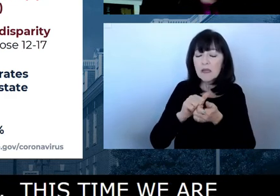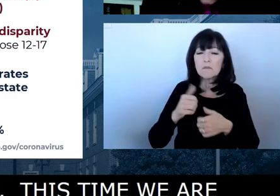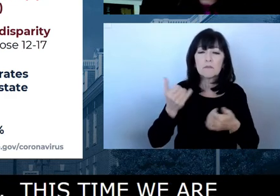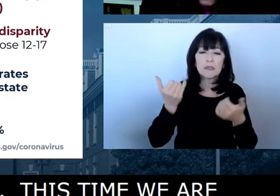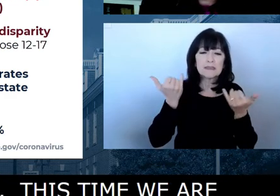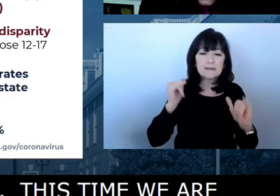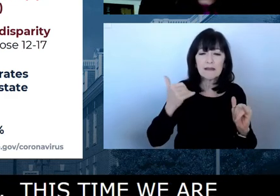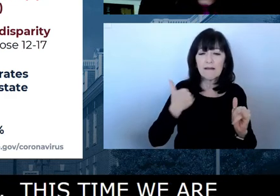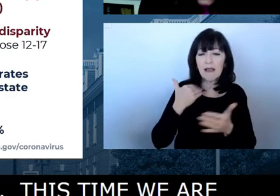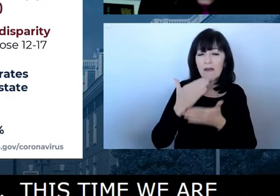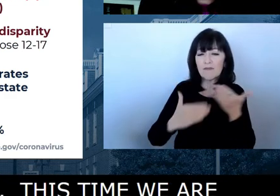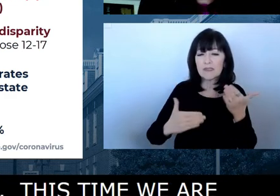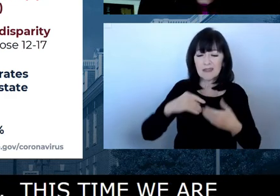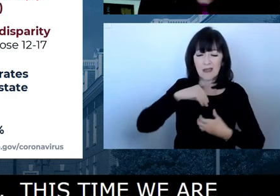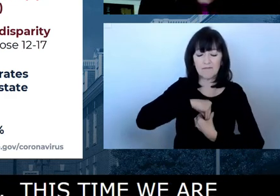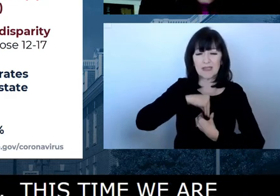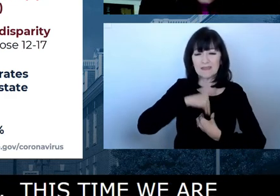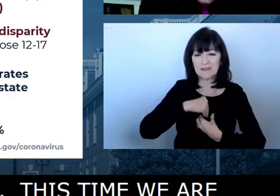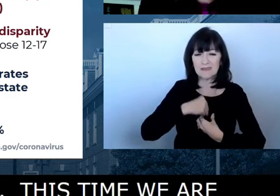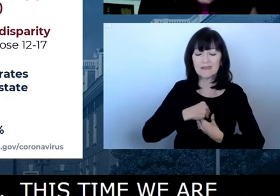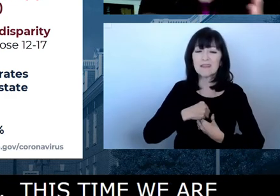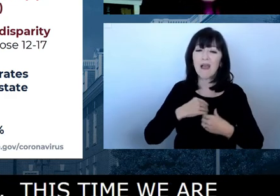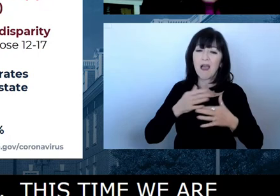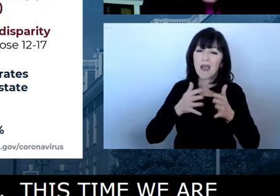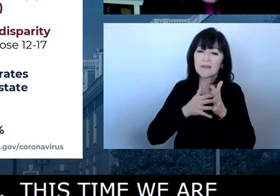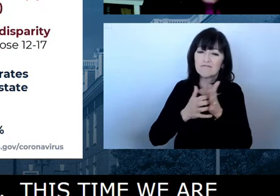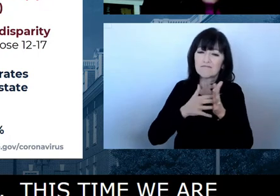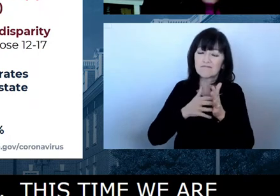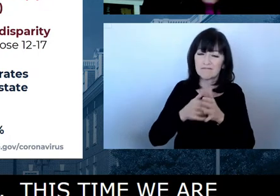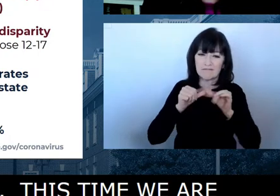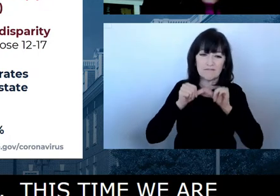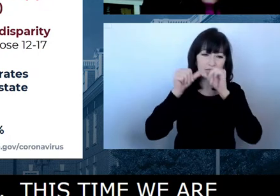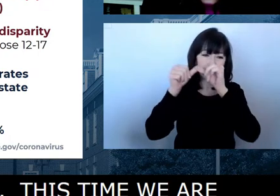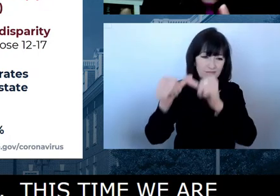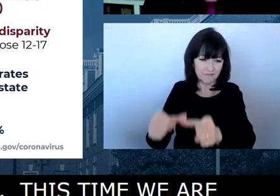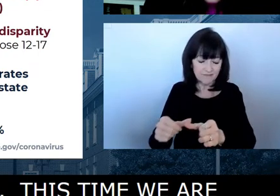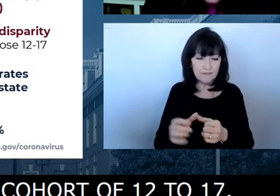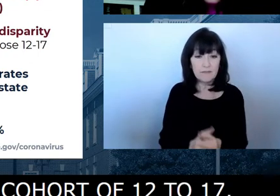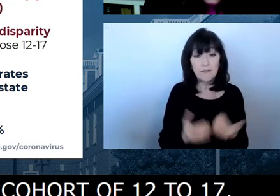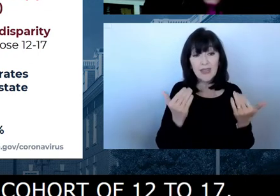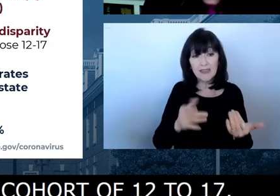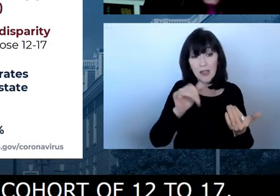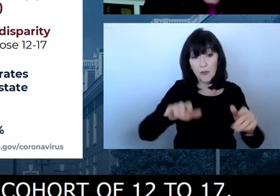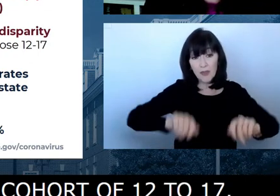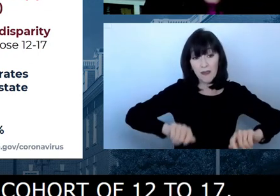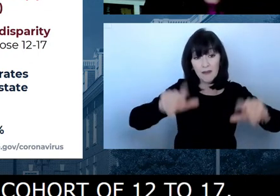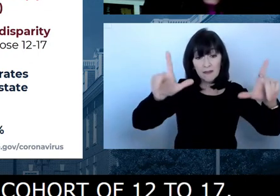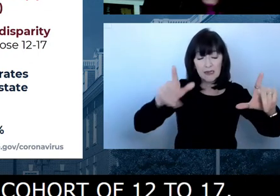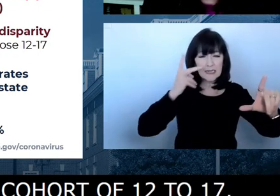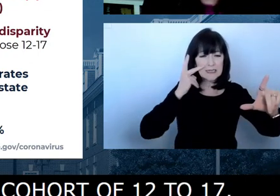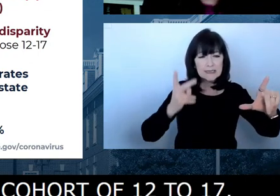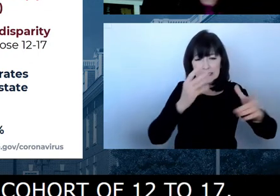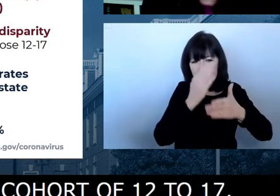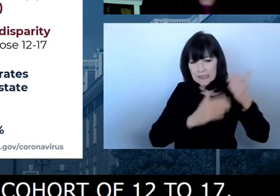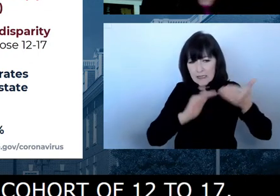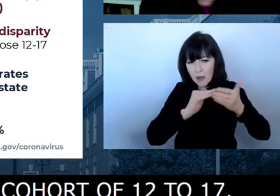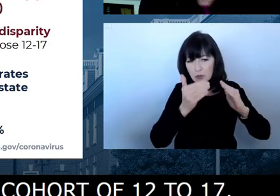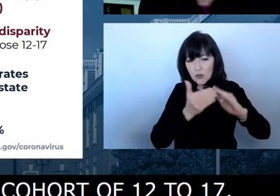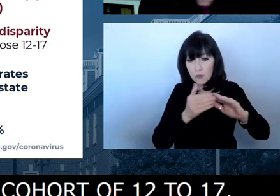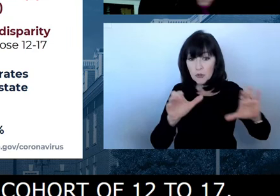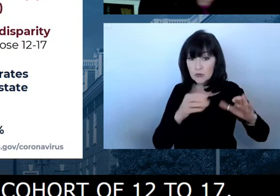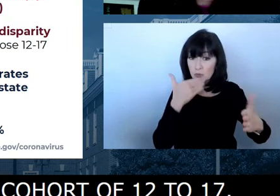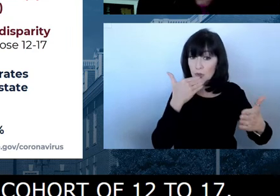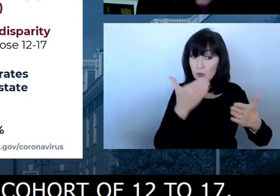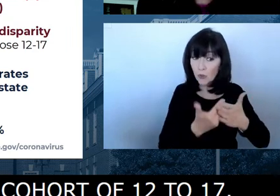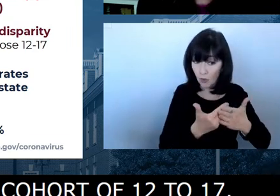we see the geographic distribution where some parts of some of our communities are doing really well, and we have some